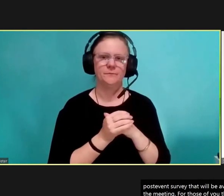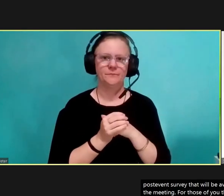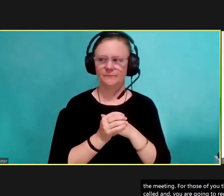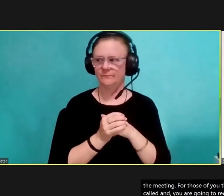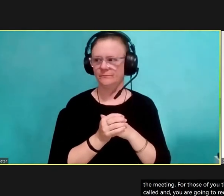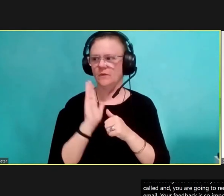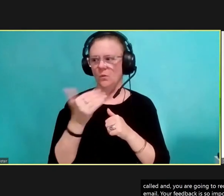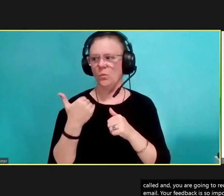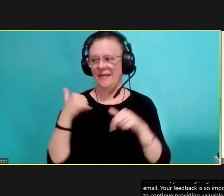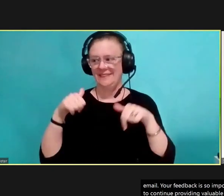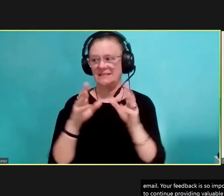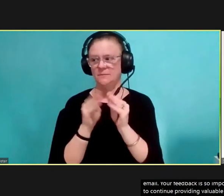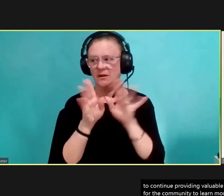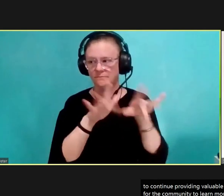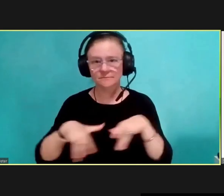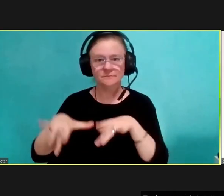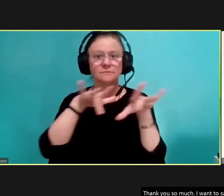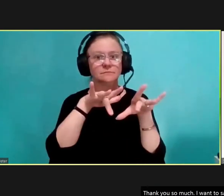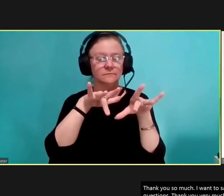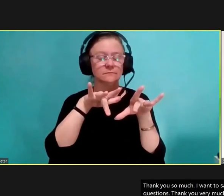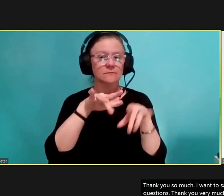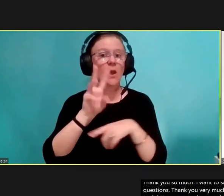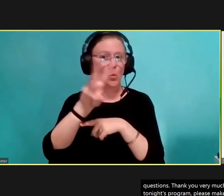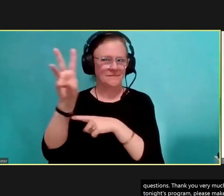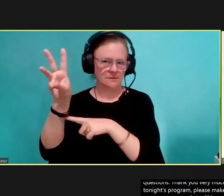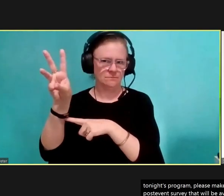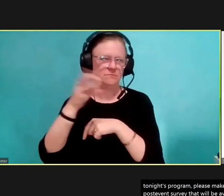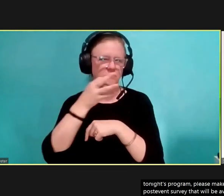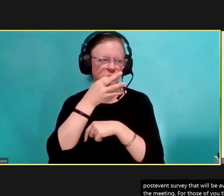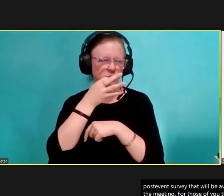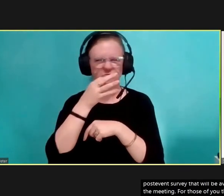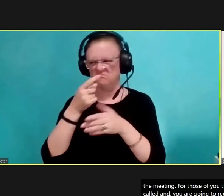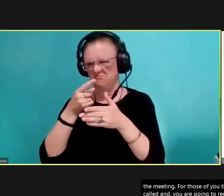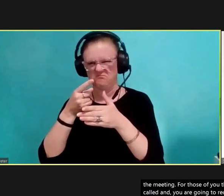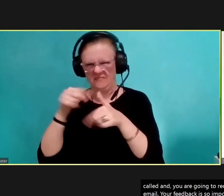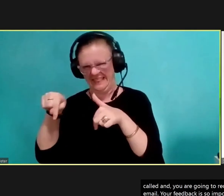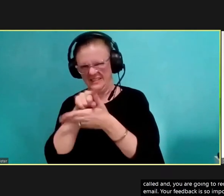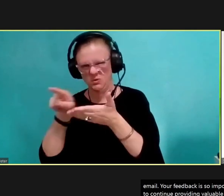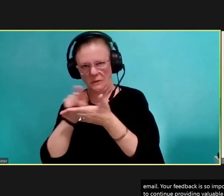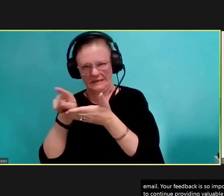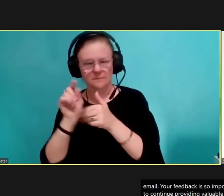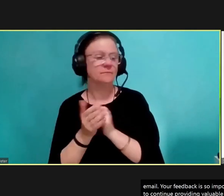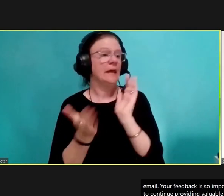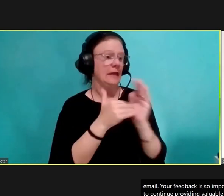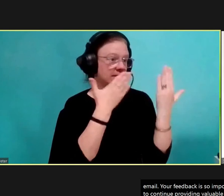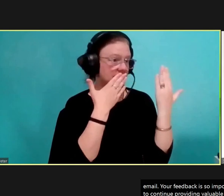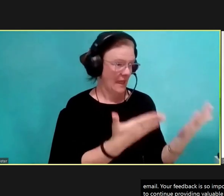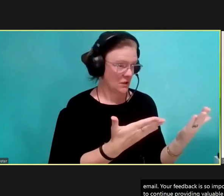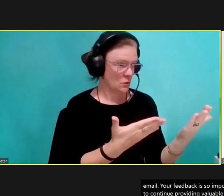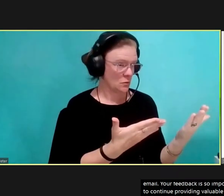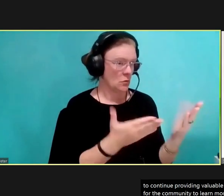So, we plan to have the recording of this meeting available on the TARTA website in the coming week. So, finally, thank you